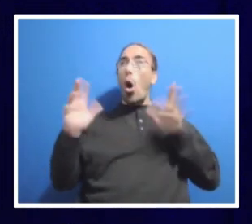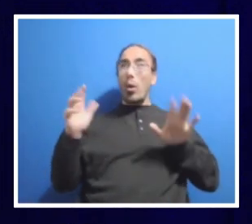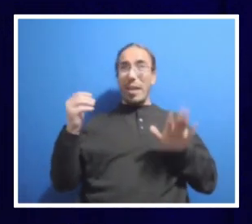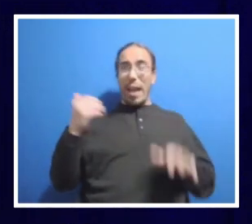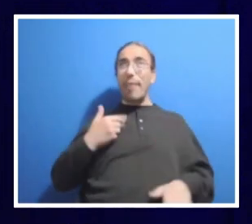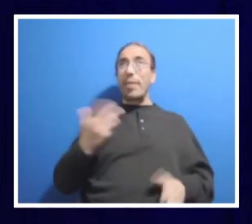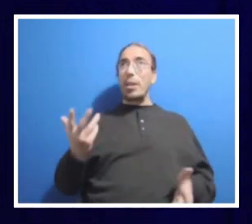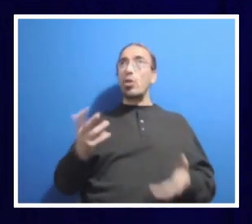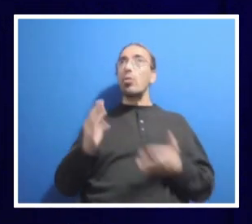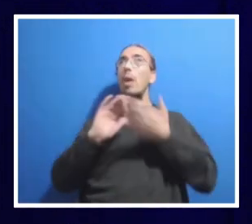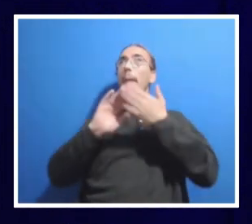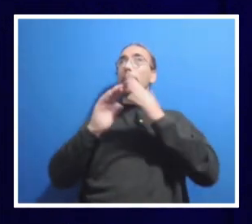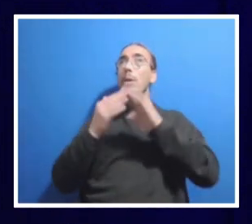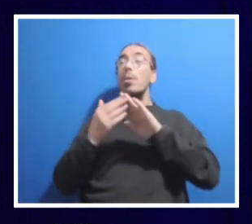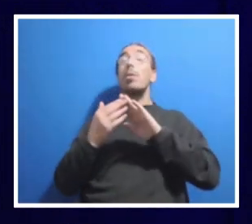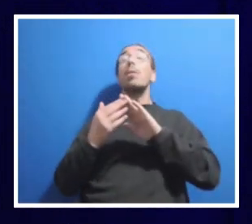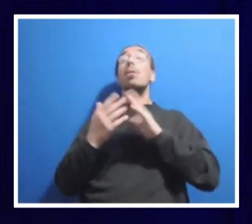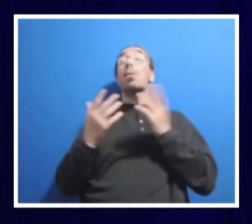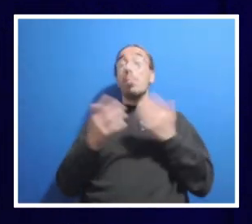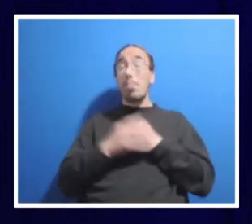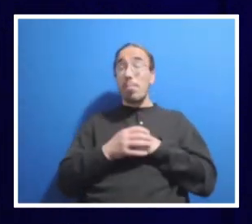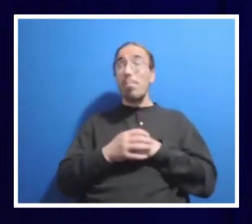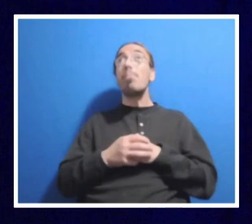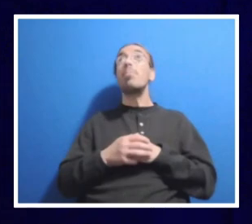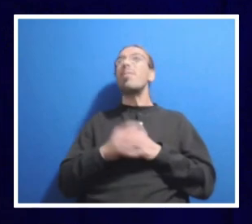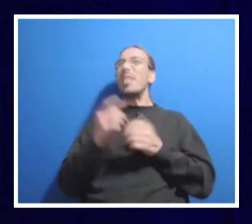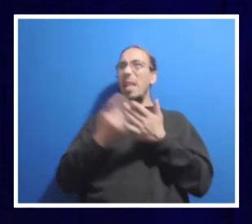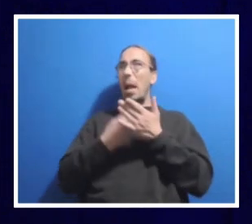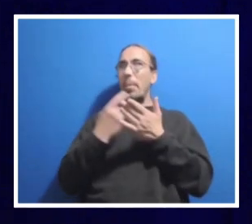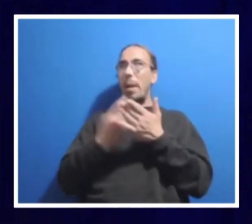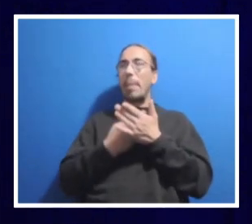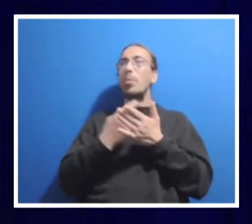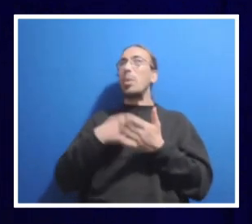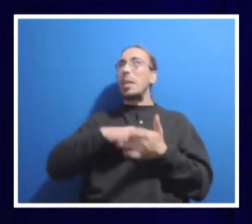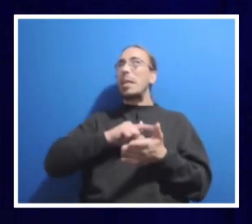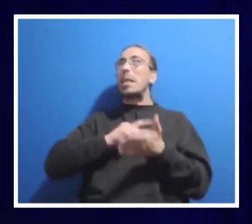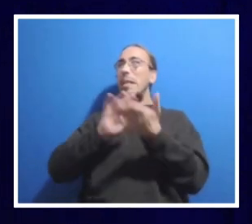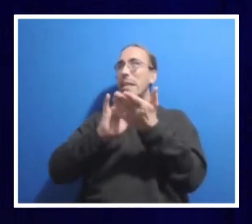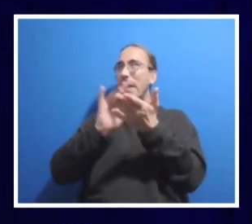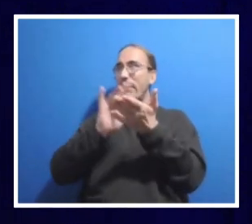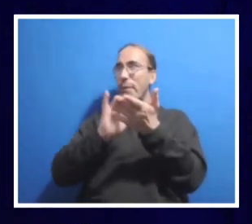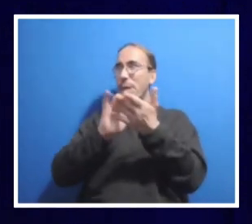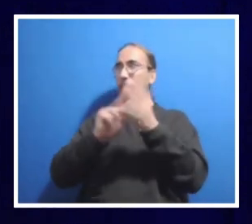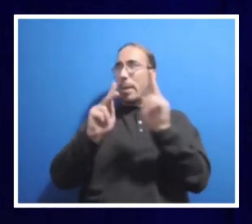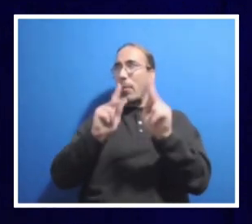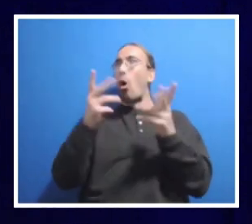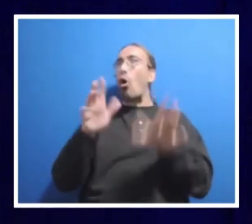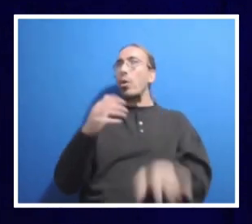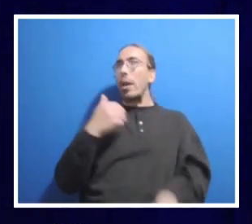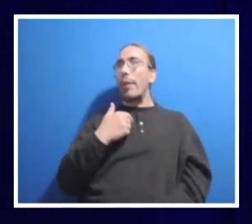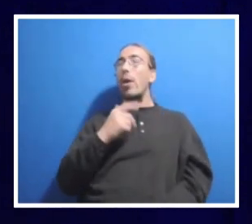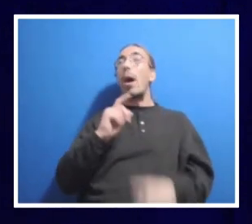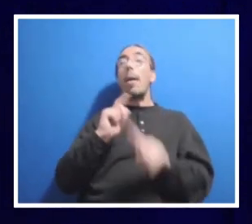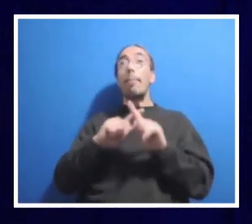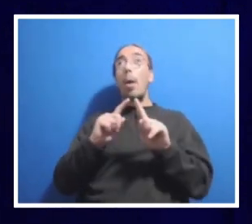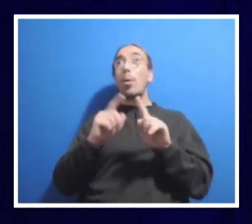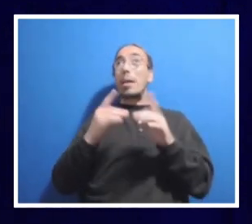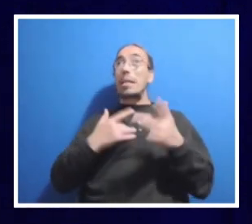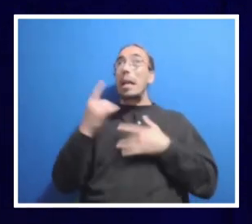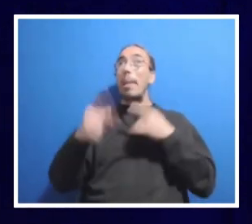here? I worry sometimes that we take for granted the people we already have and we are excited about the new and shiny. So